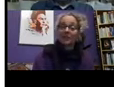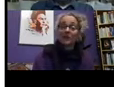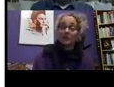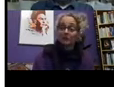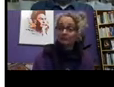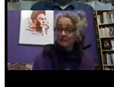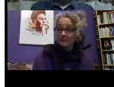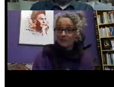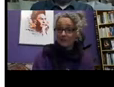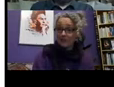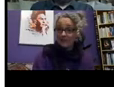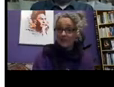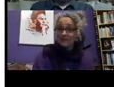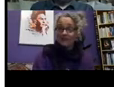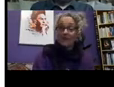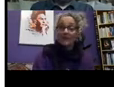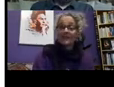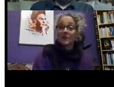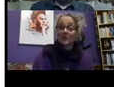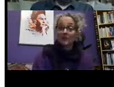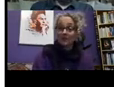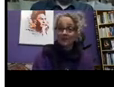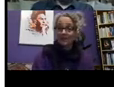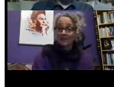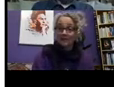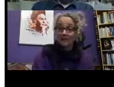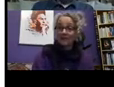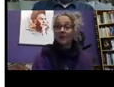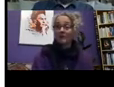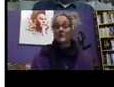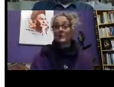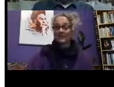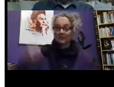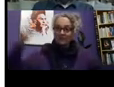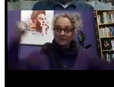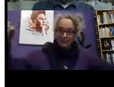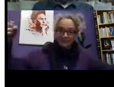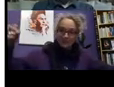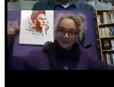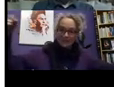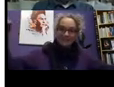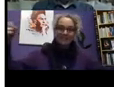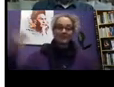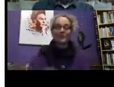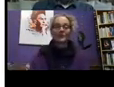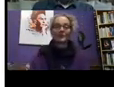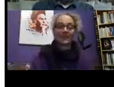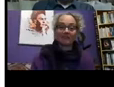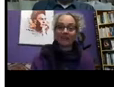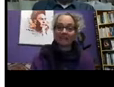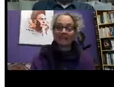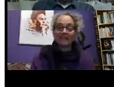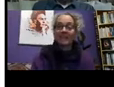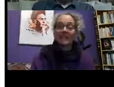cycle or for a disabled person using a bicycle because you're expected to be able to get off your bicycle, lift it over your head into a two